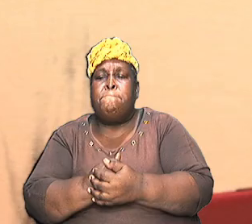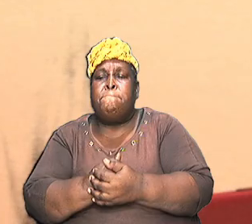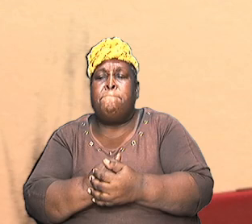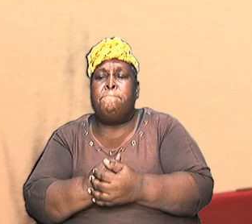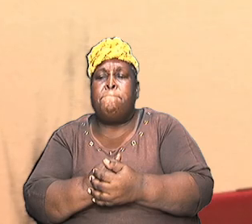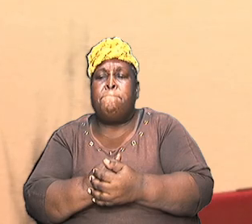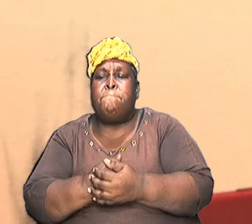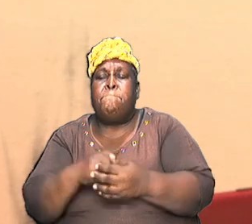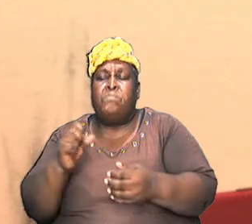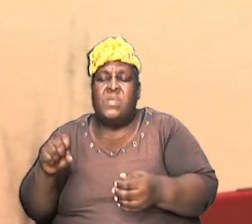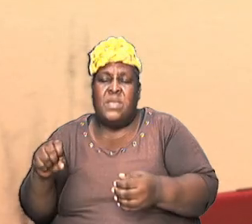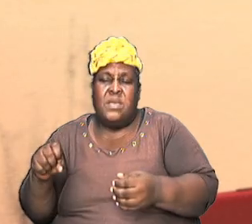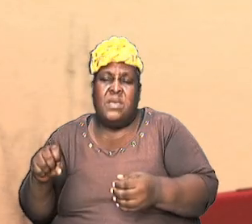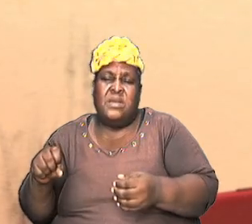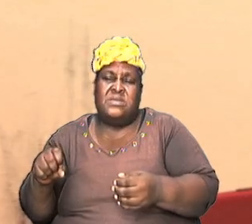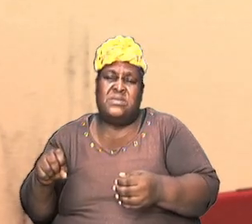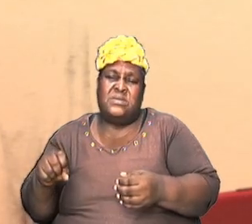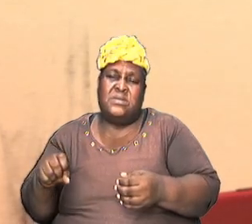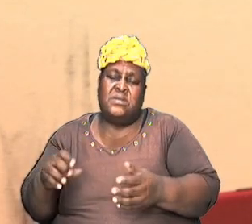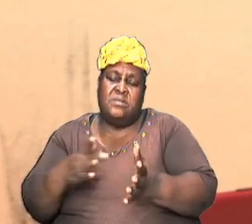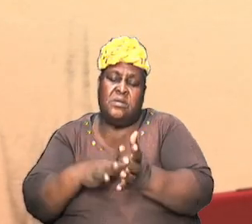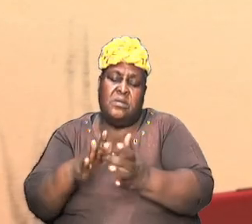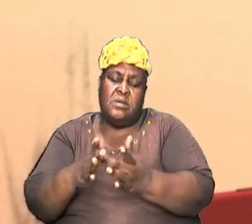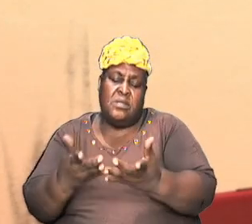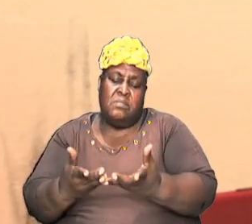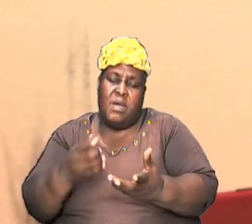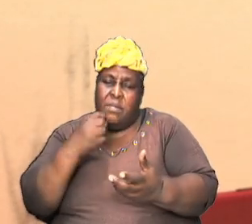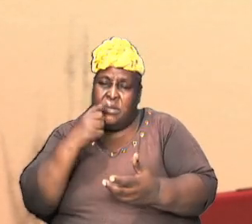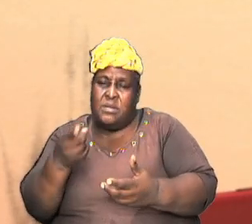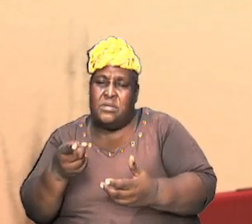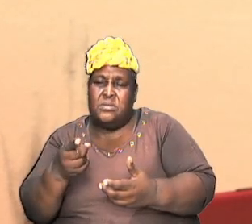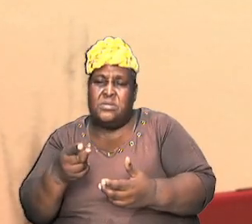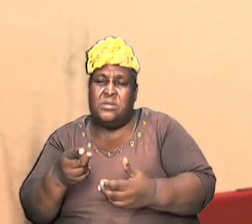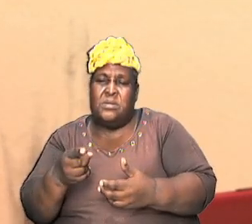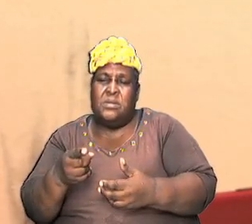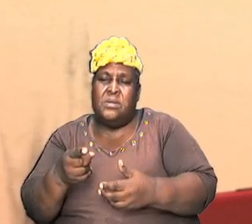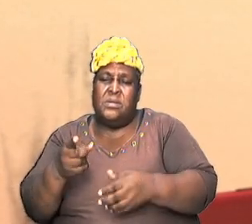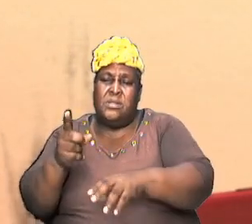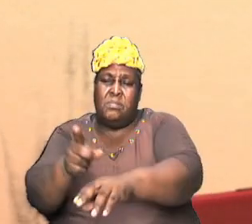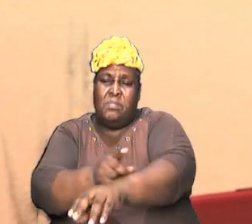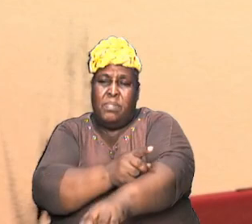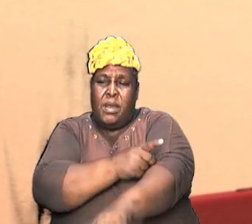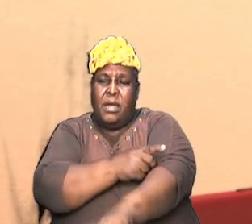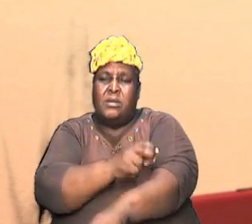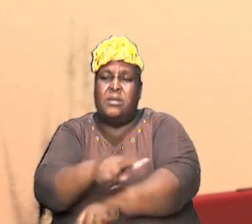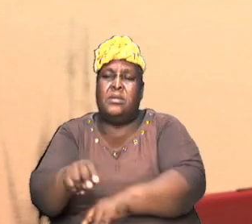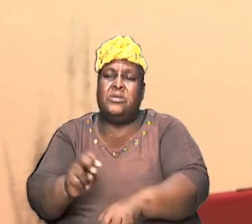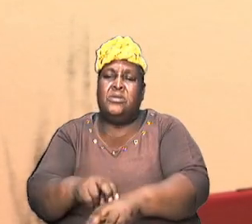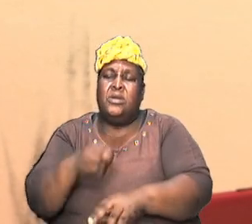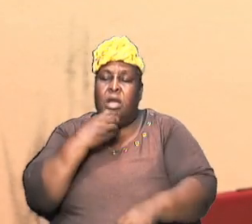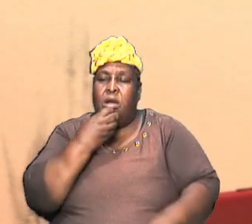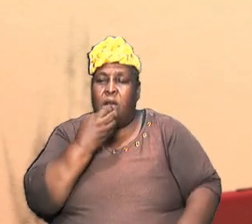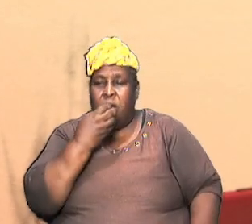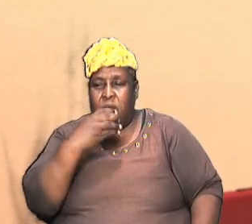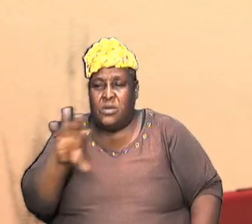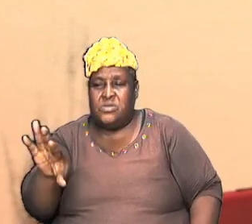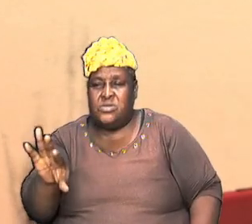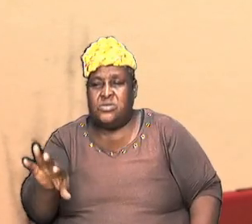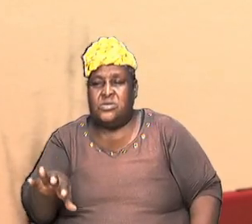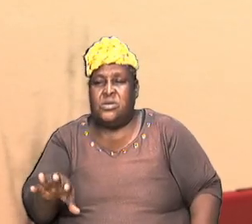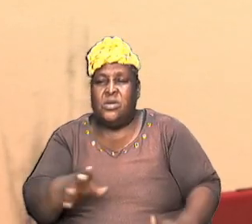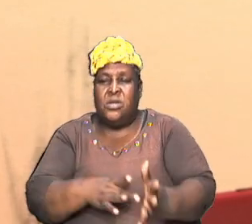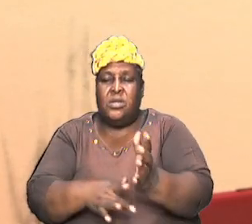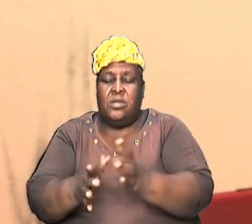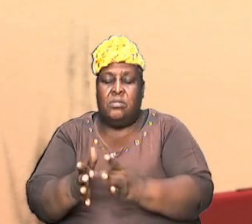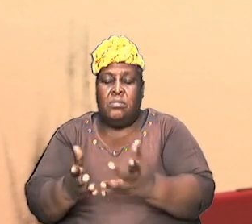that yes the Bible tells us that the black race was cursed yes the Bible tells us that we don't see